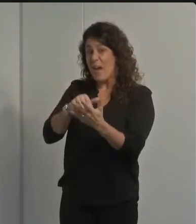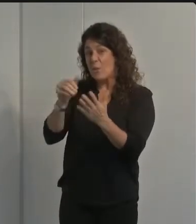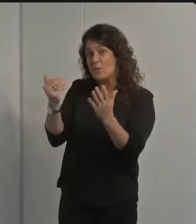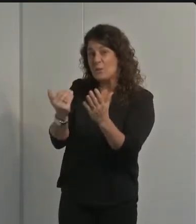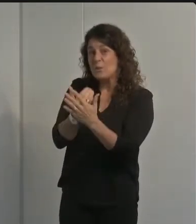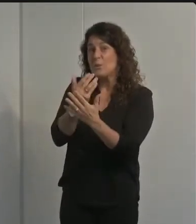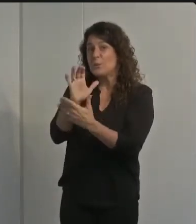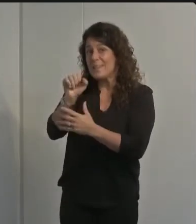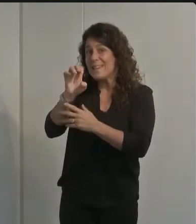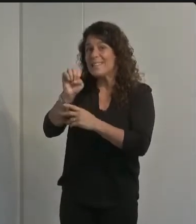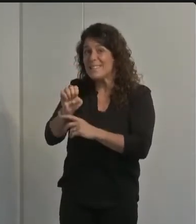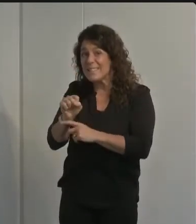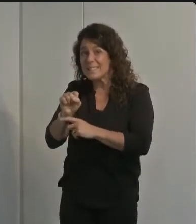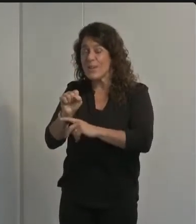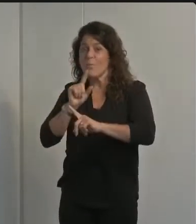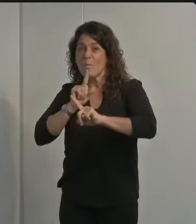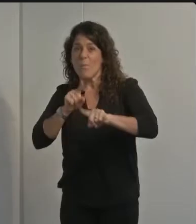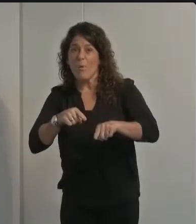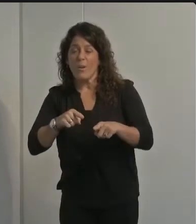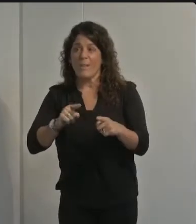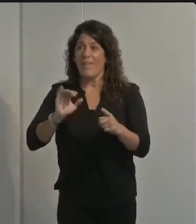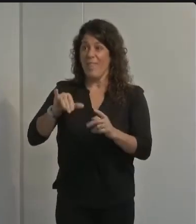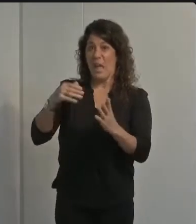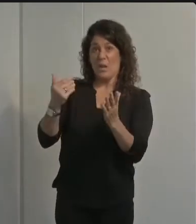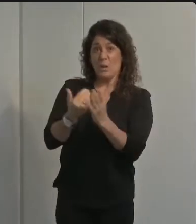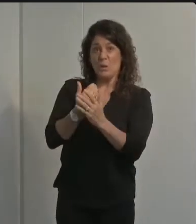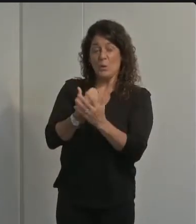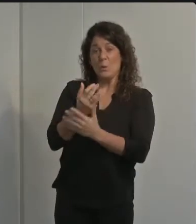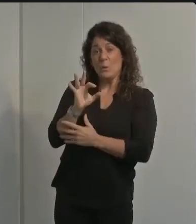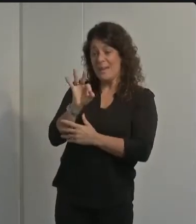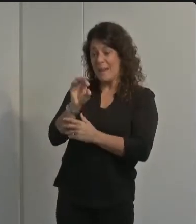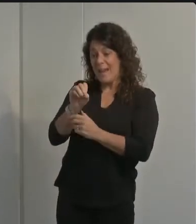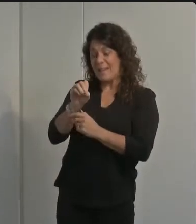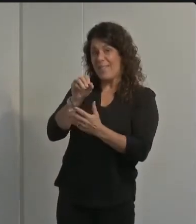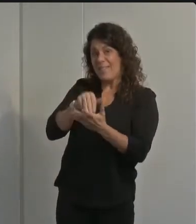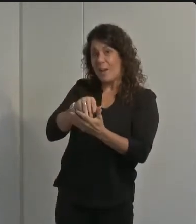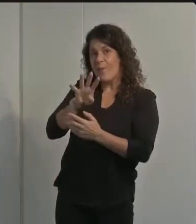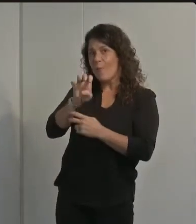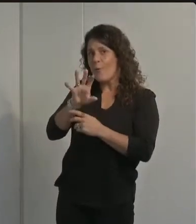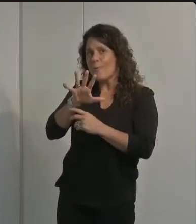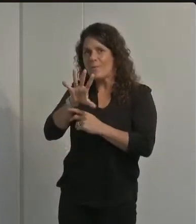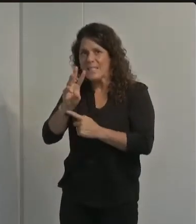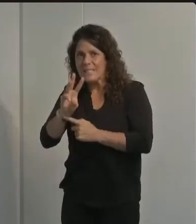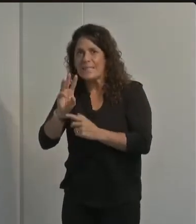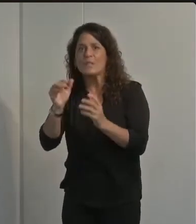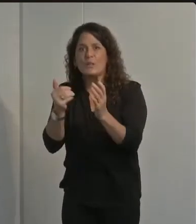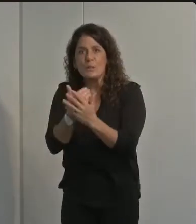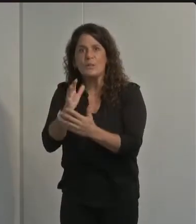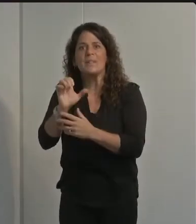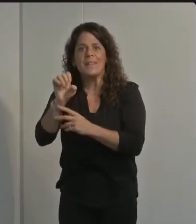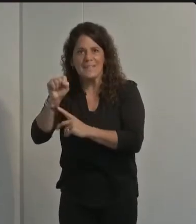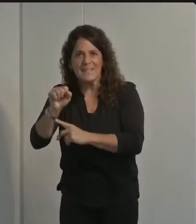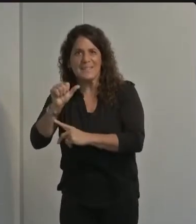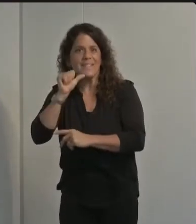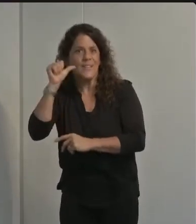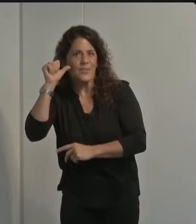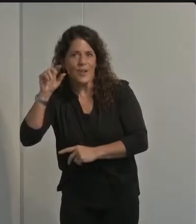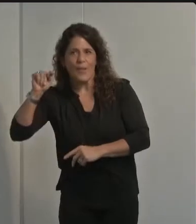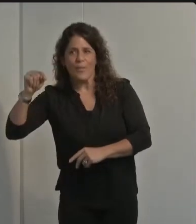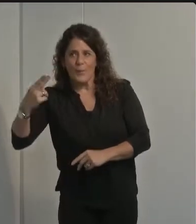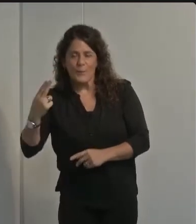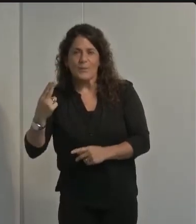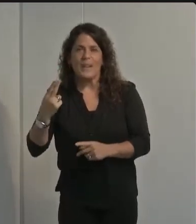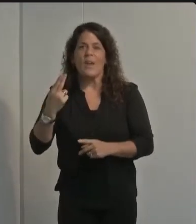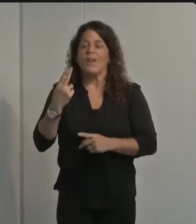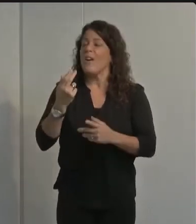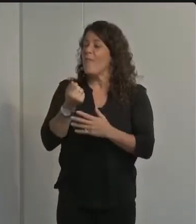a single day the new benchmark of 90 456 cases was hit thursday just hours after